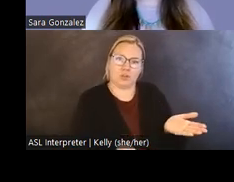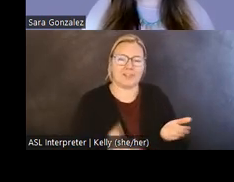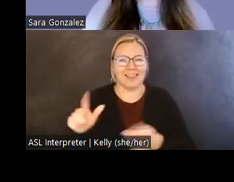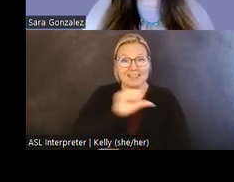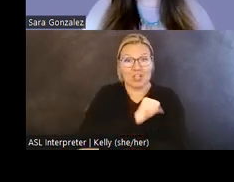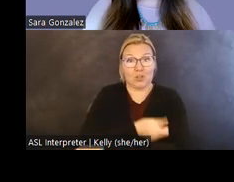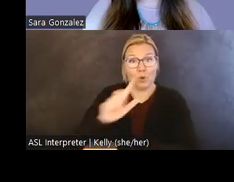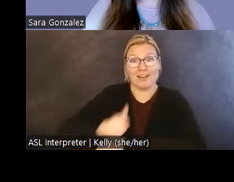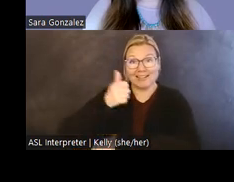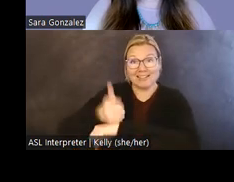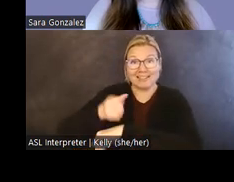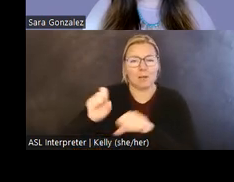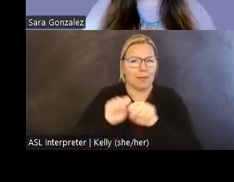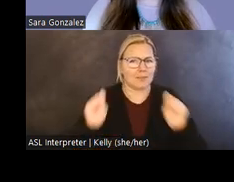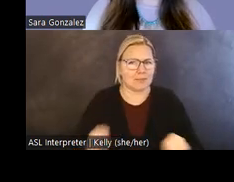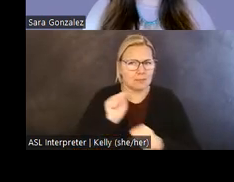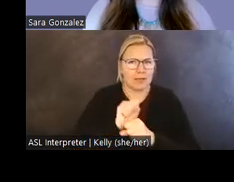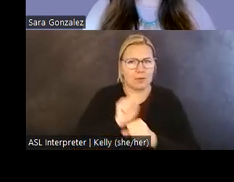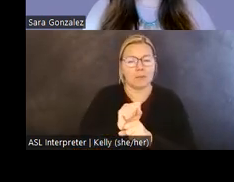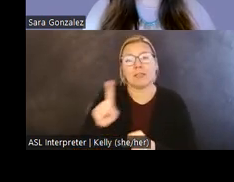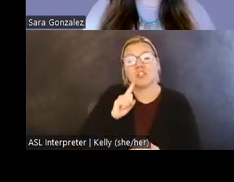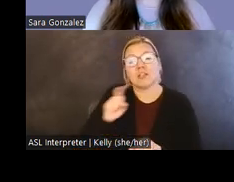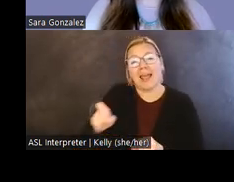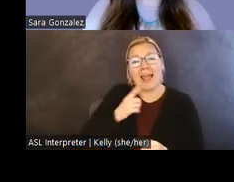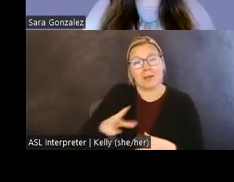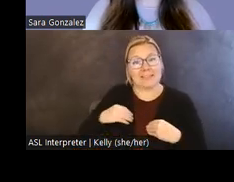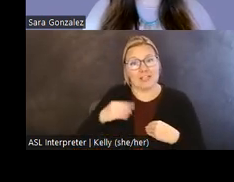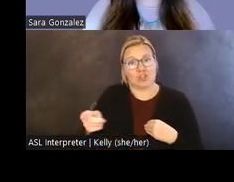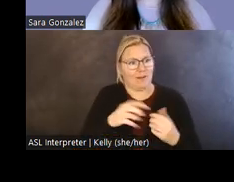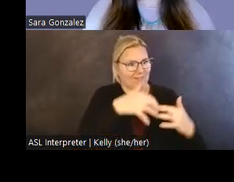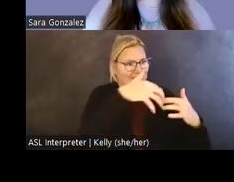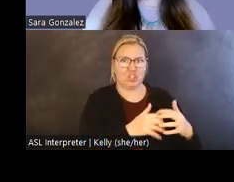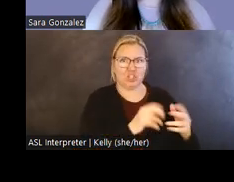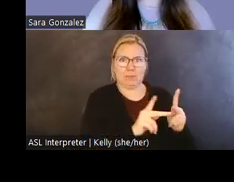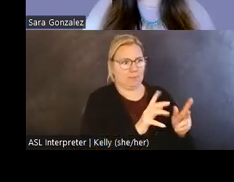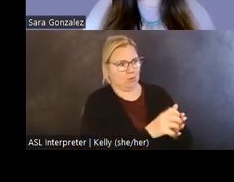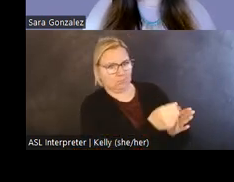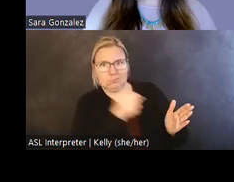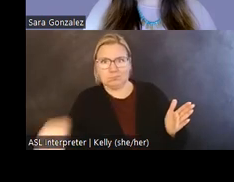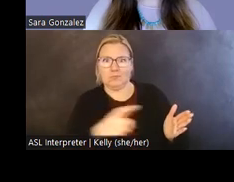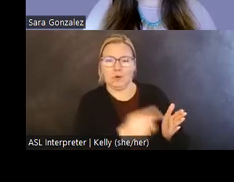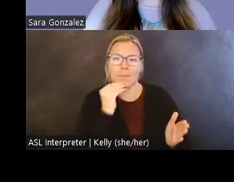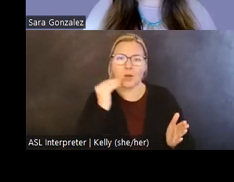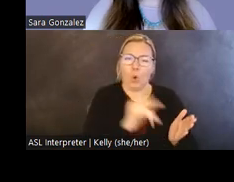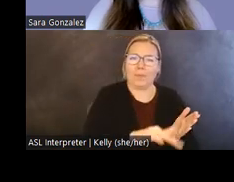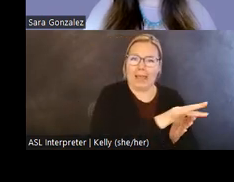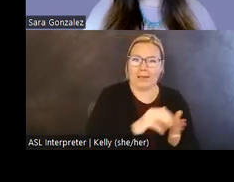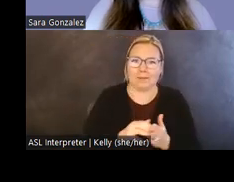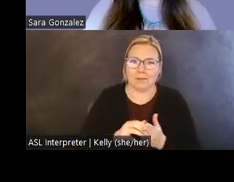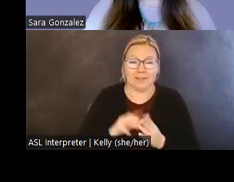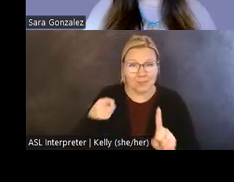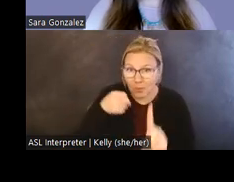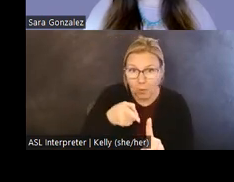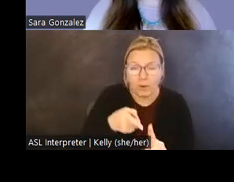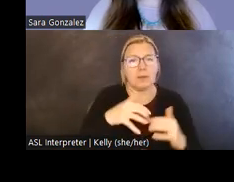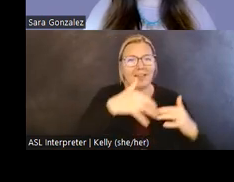predicated on the systematic occupation and dispossession of Indigenous peoples from their homelands. Put simply, that Indigenous